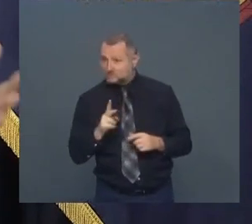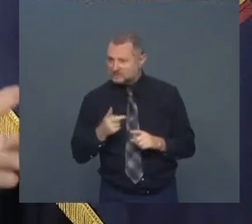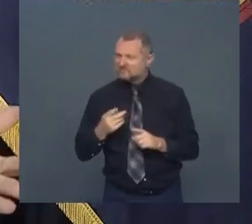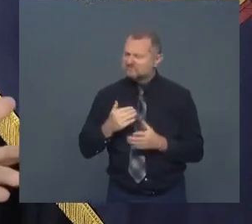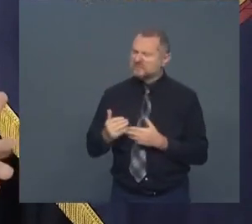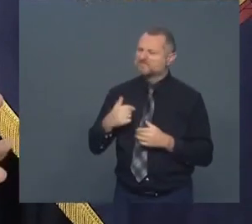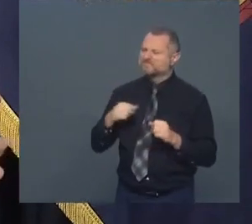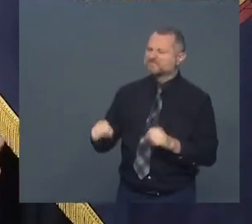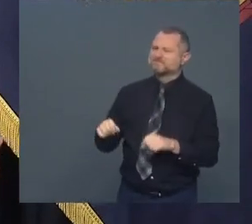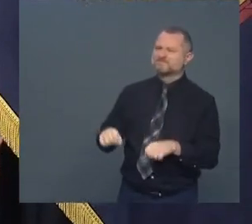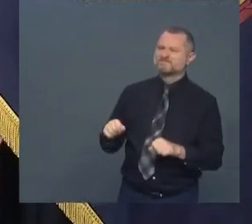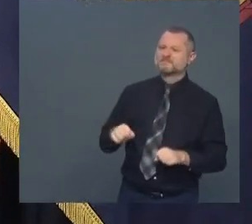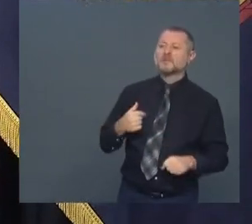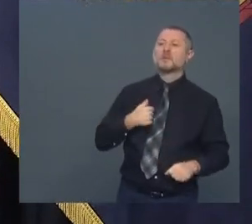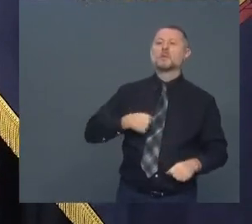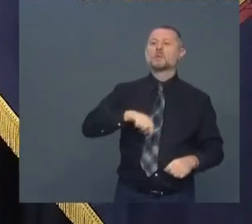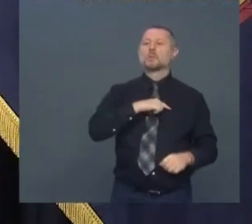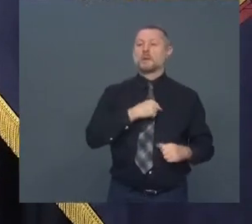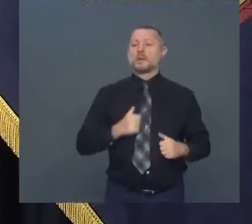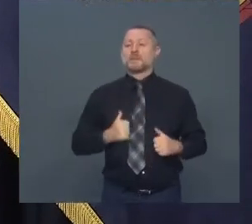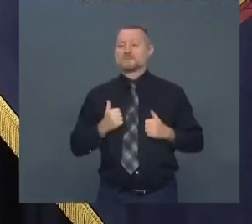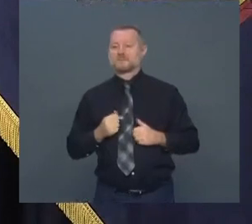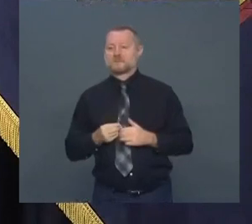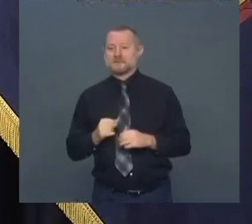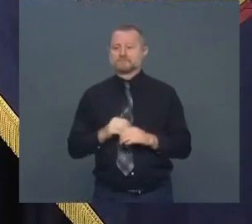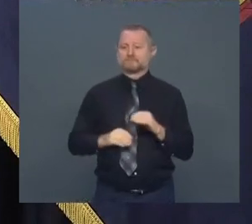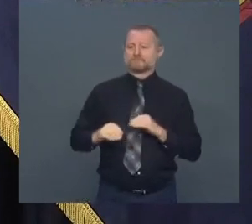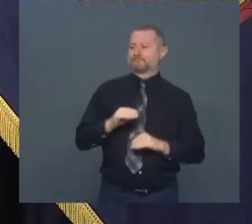live off the money from the second mortgage.